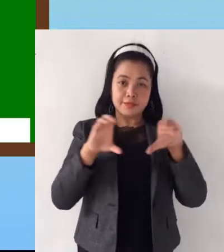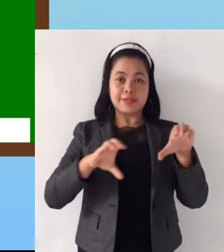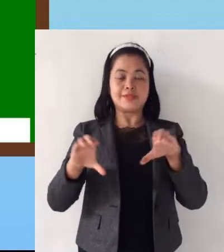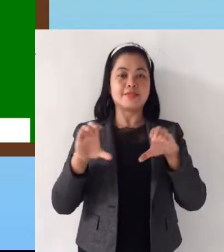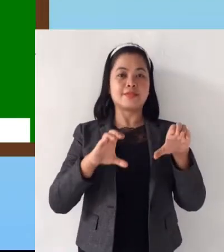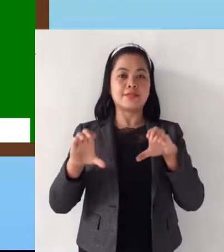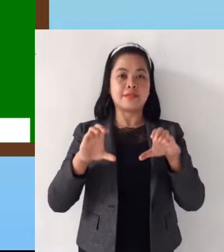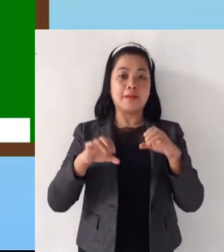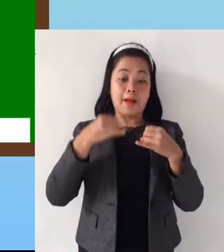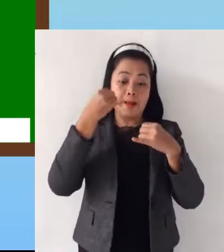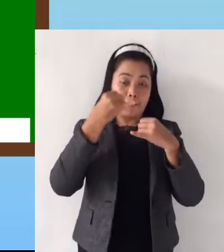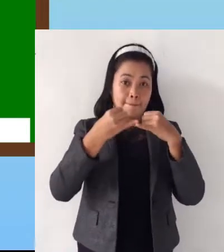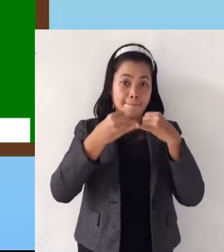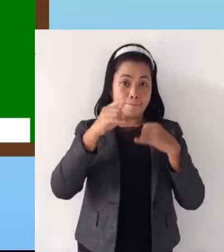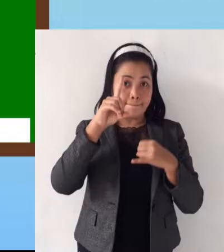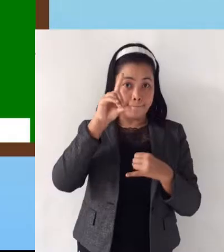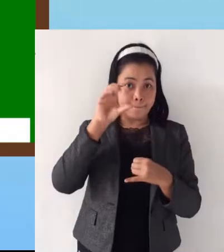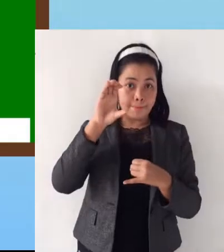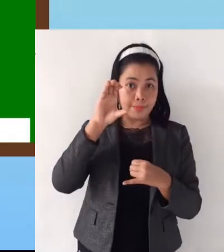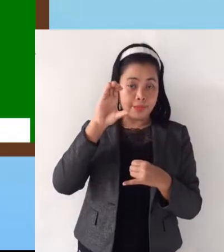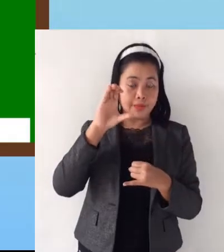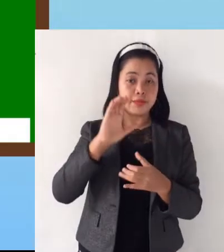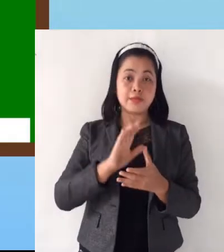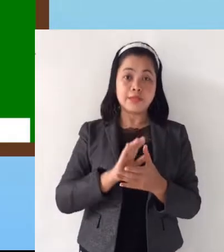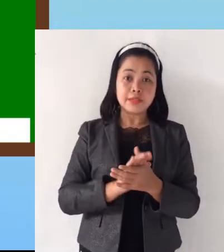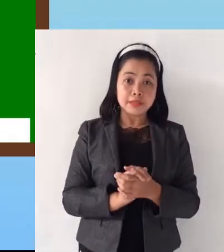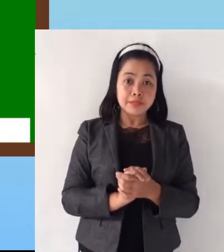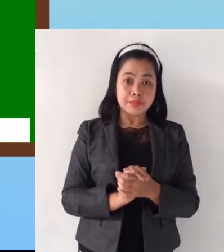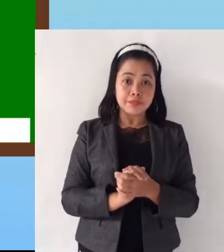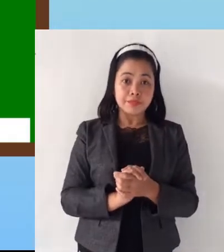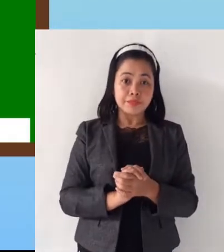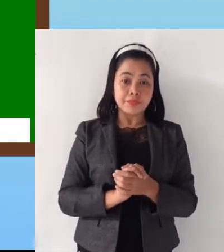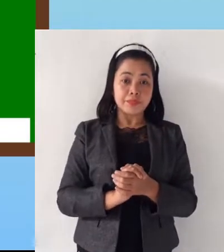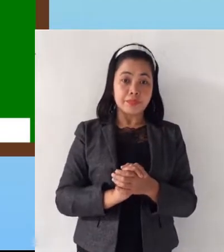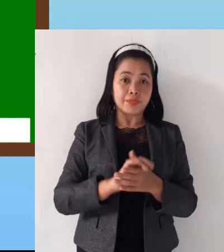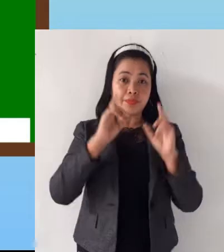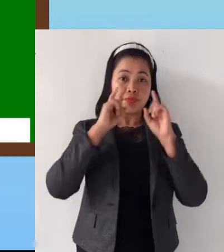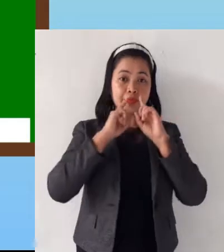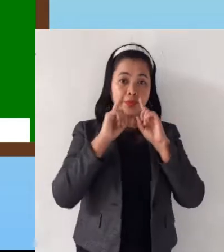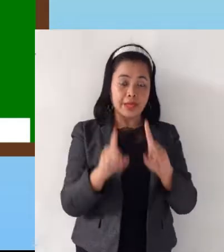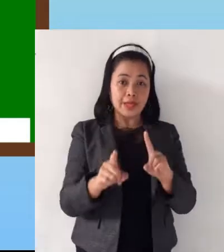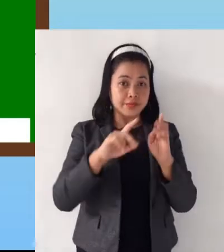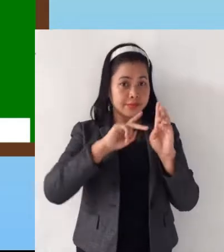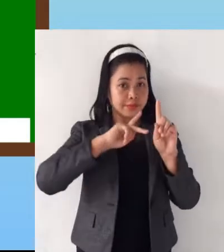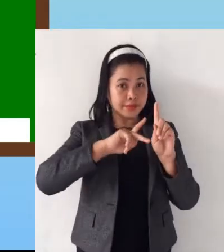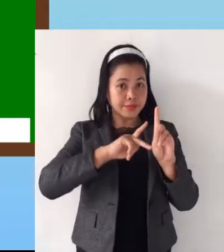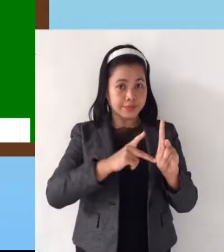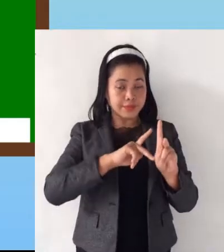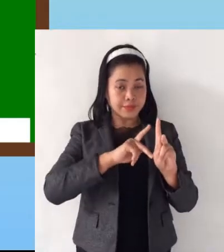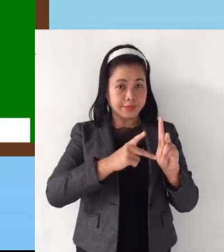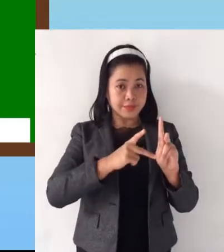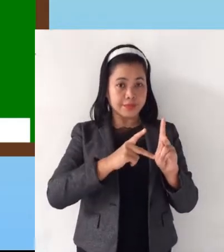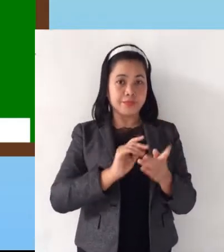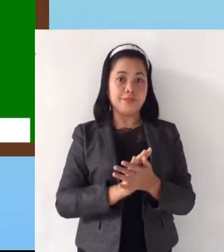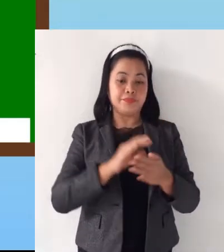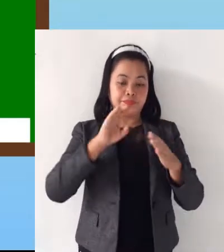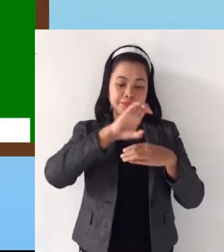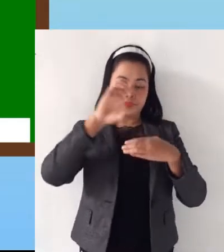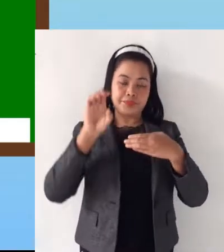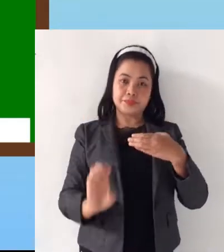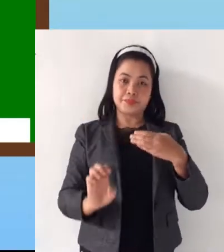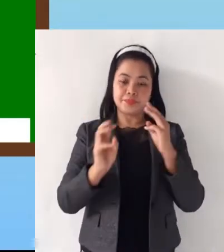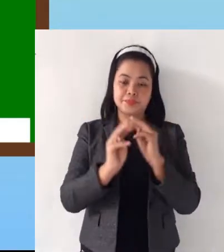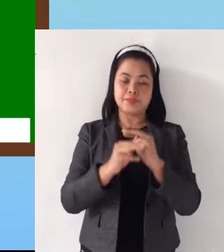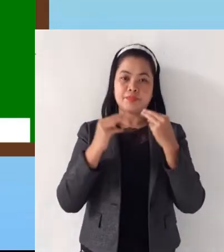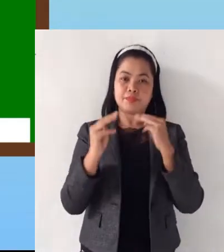And the last icon is answer key. At the end of this module, you will